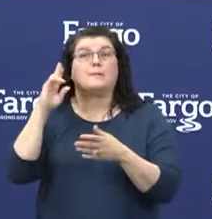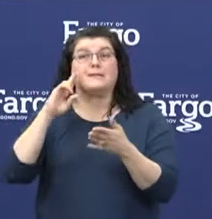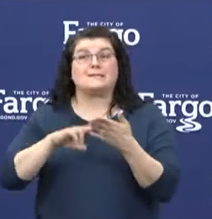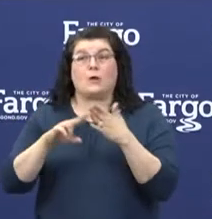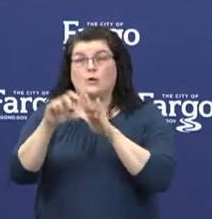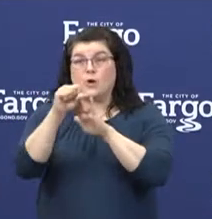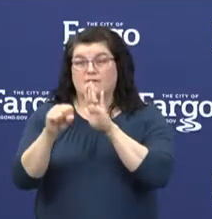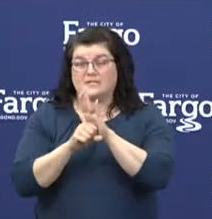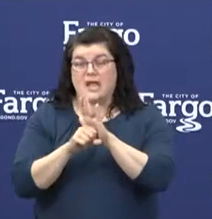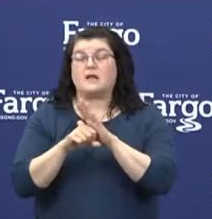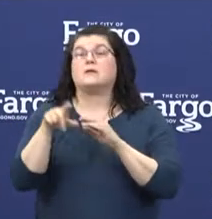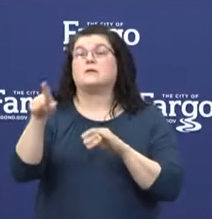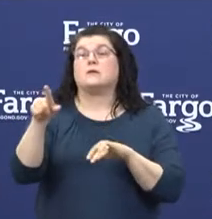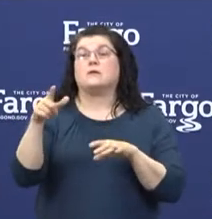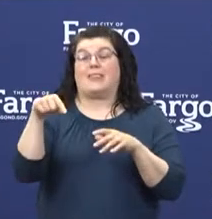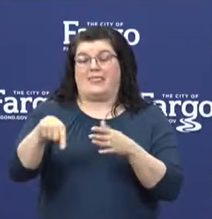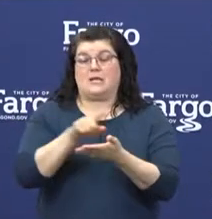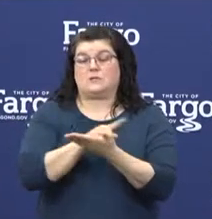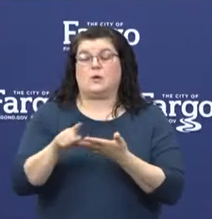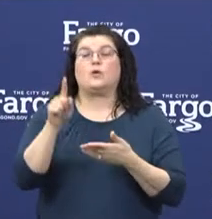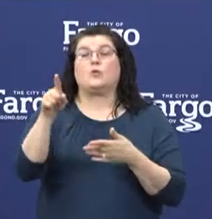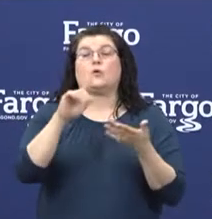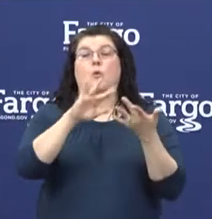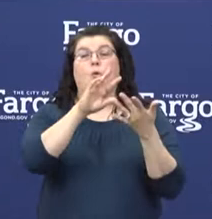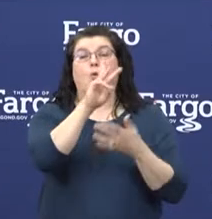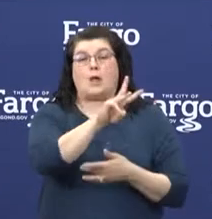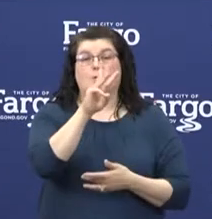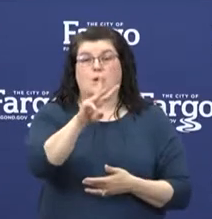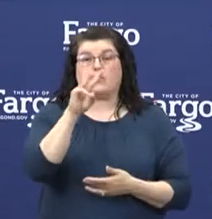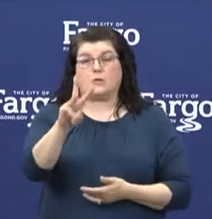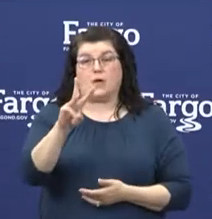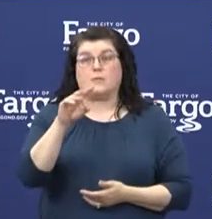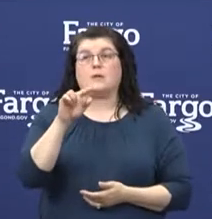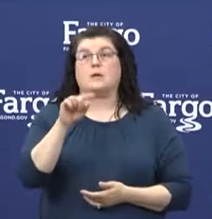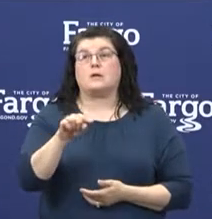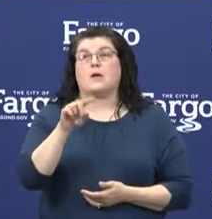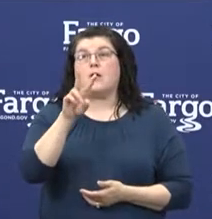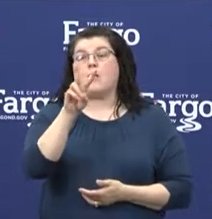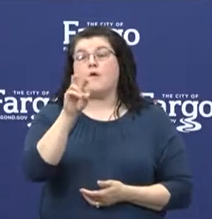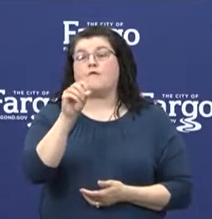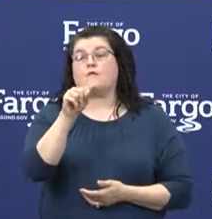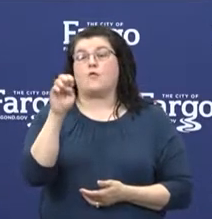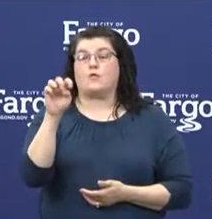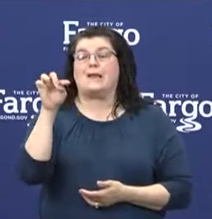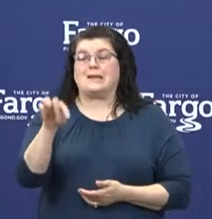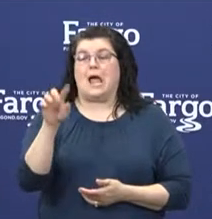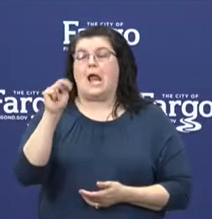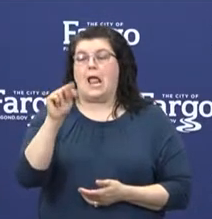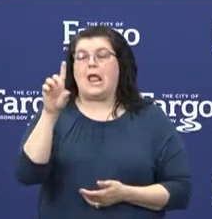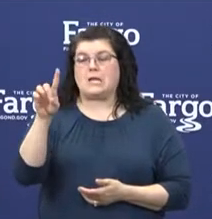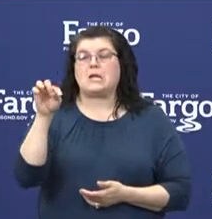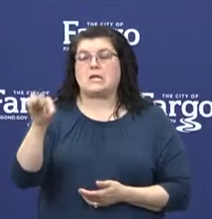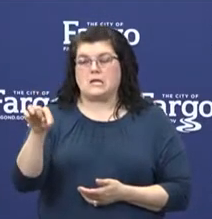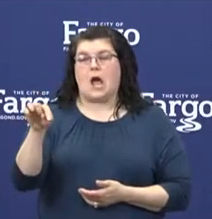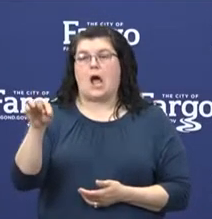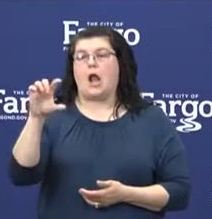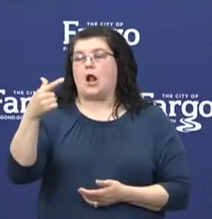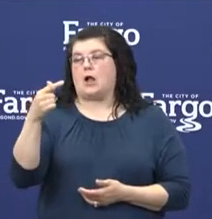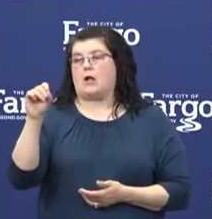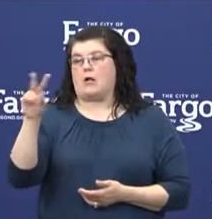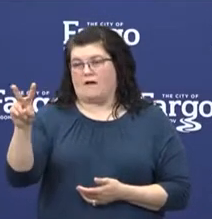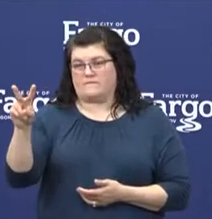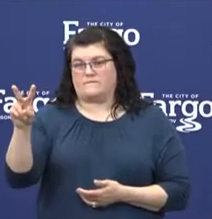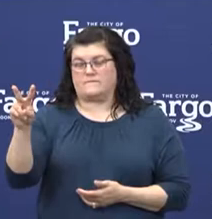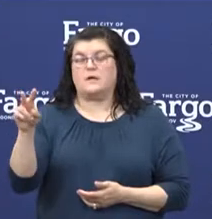this week, you can go online to www.vote.nd.gov.